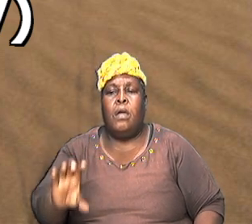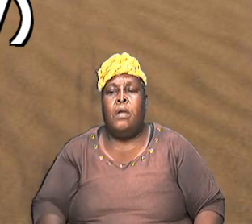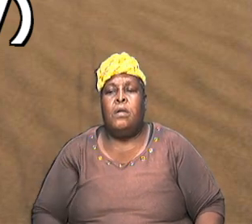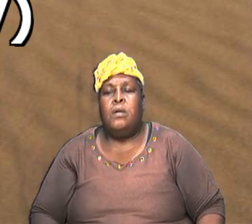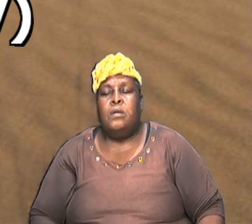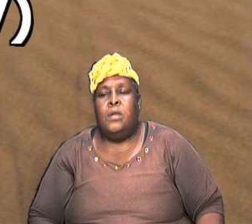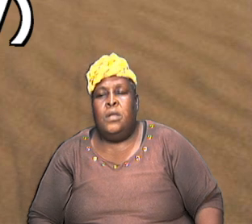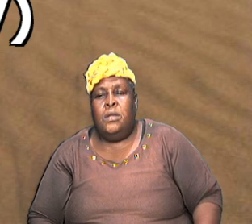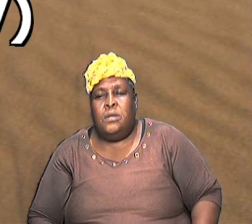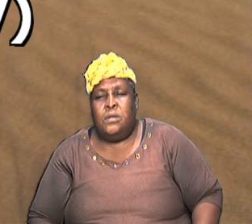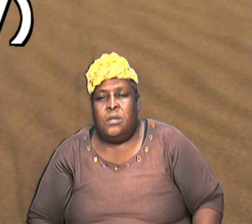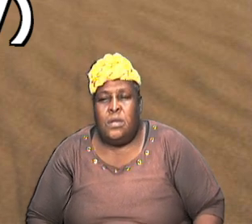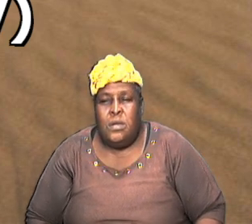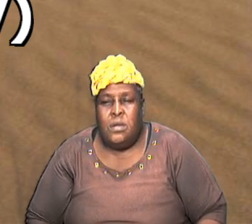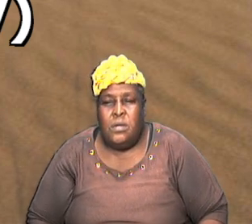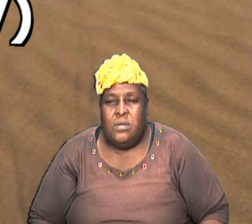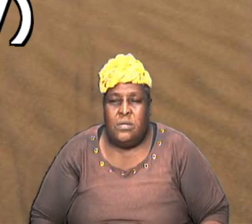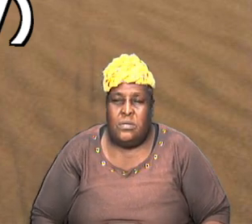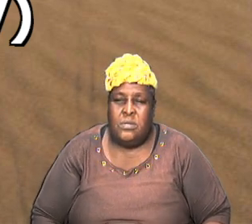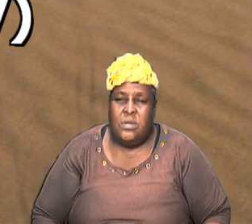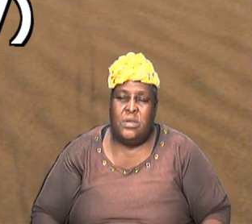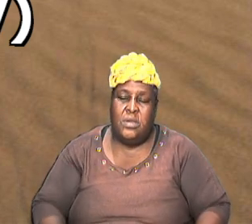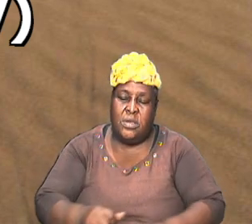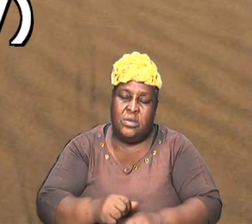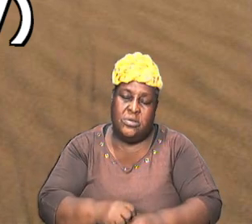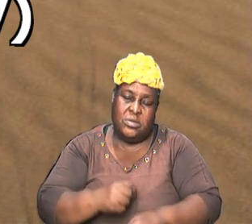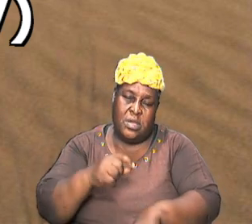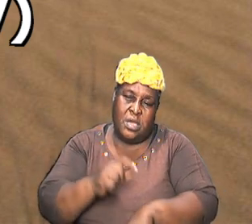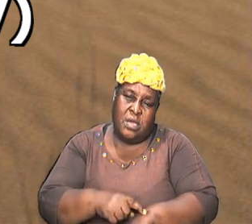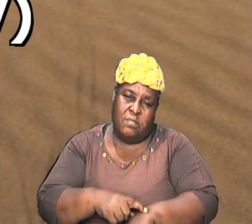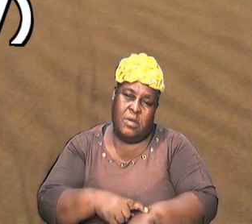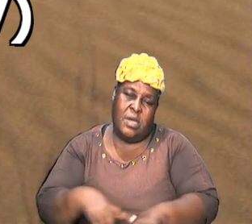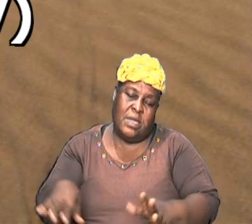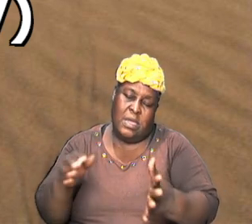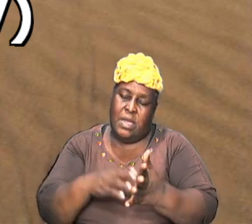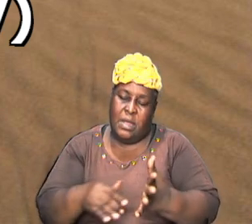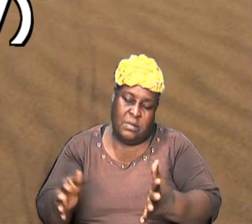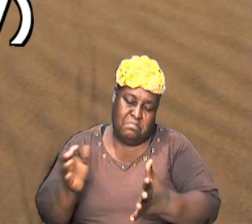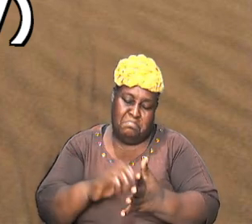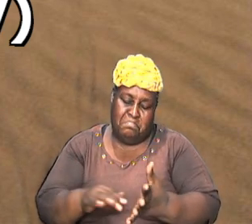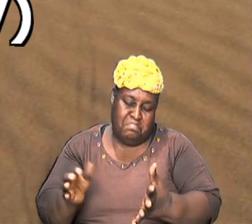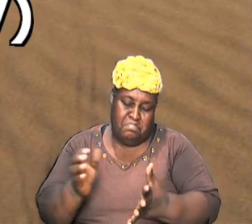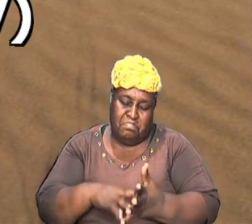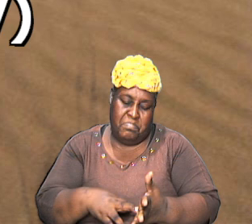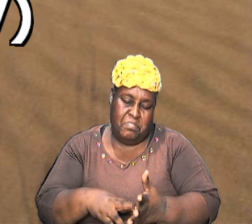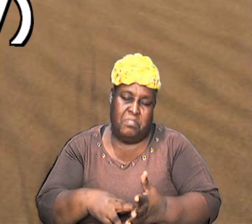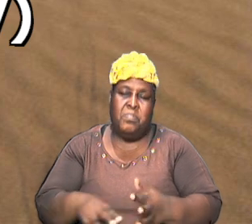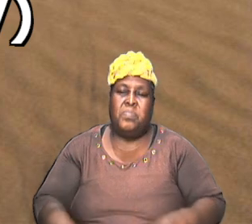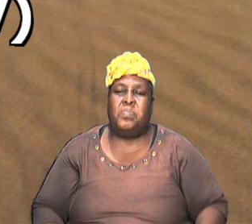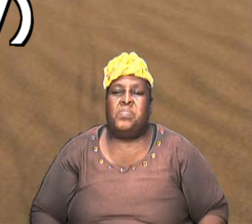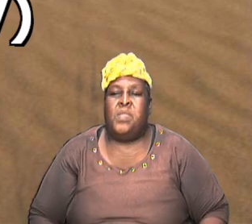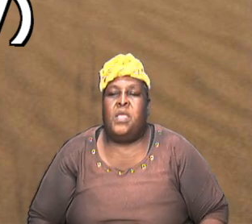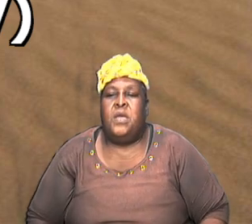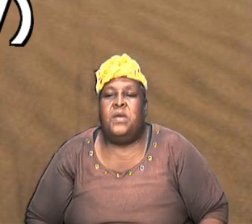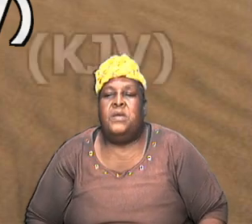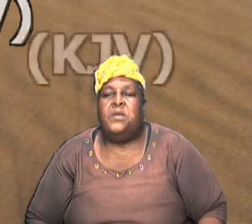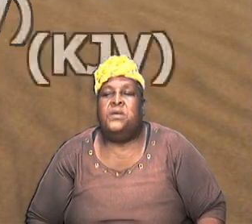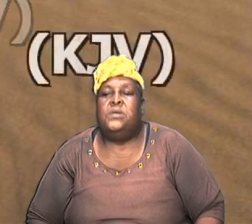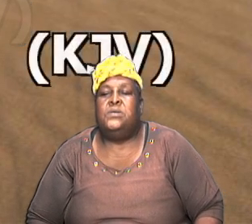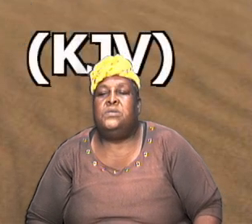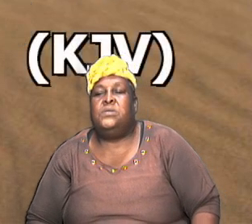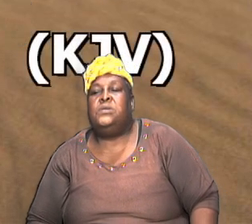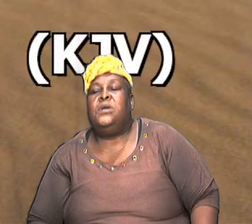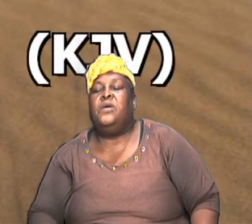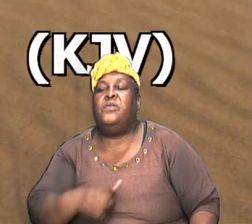are seeing here Melchizedek coming up each time coming up over and over again Psalm 110 and verse